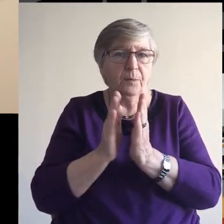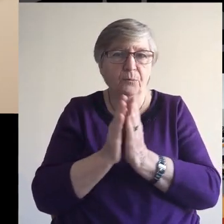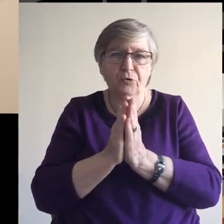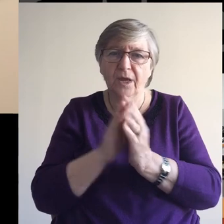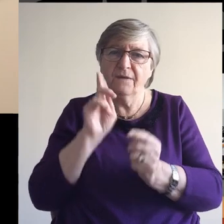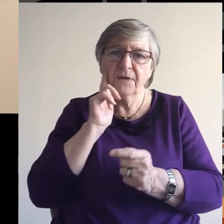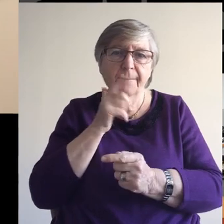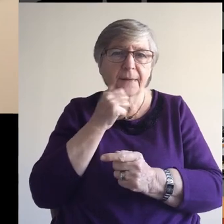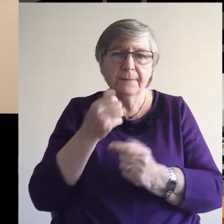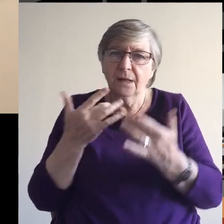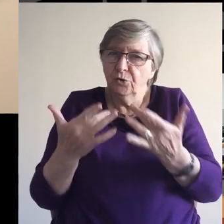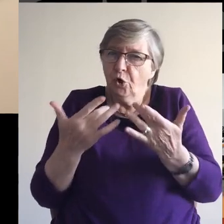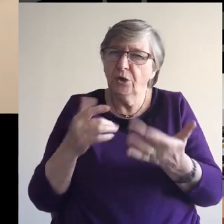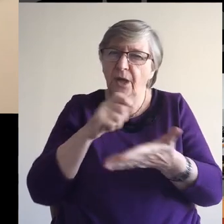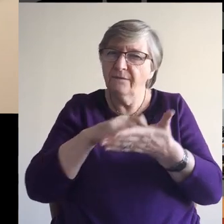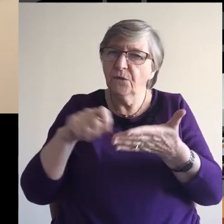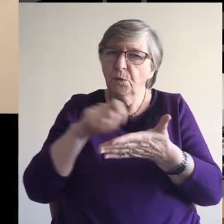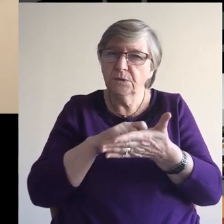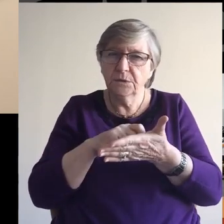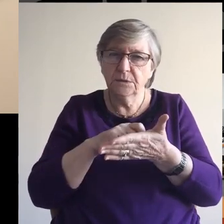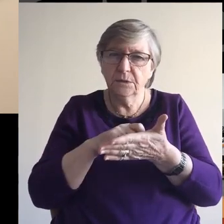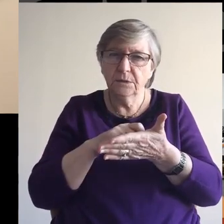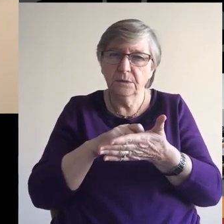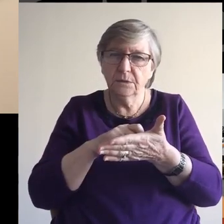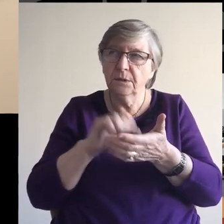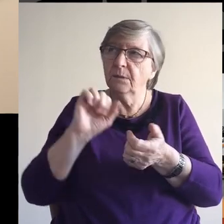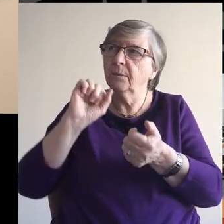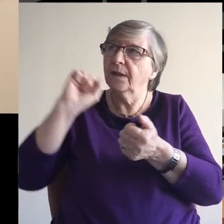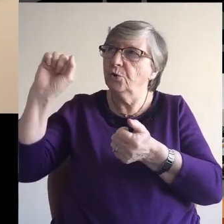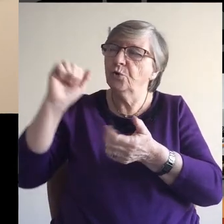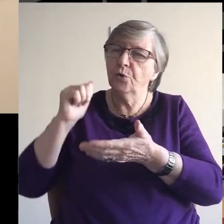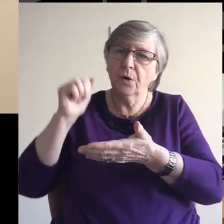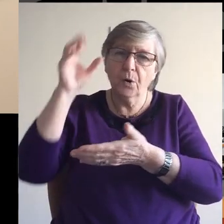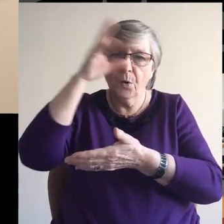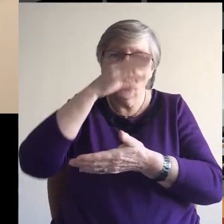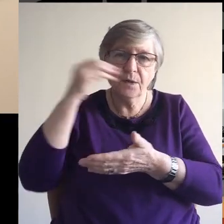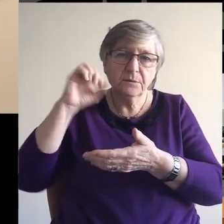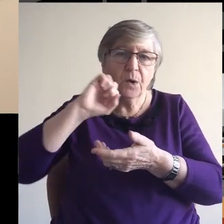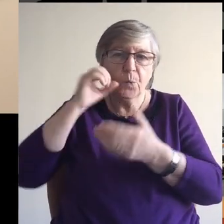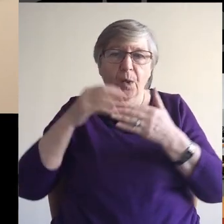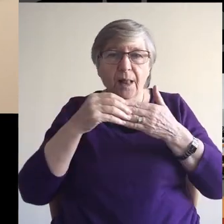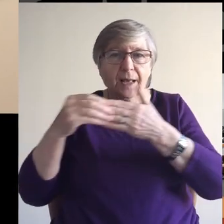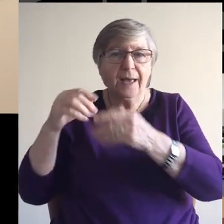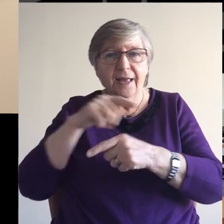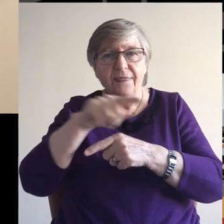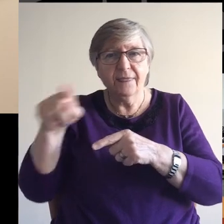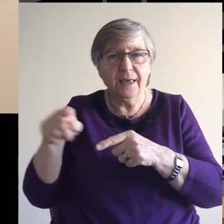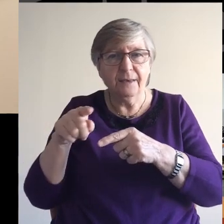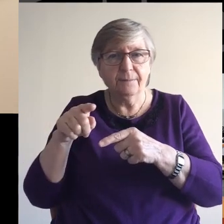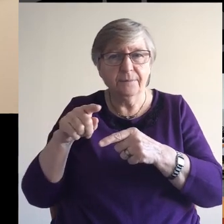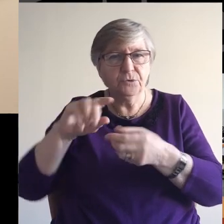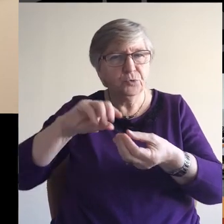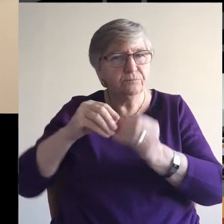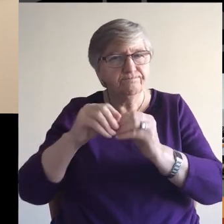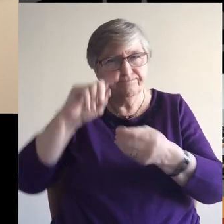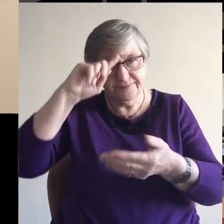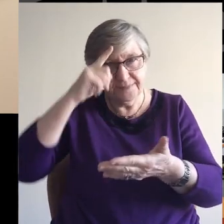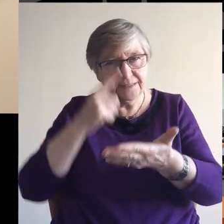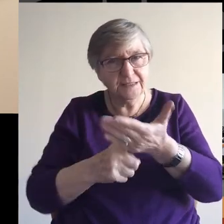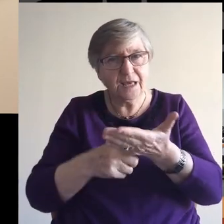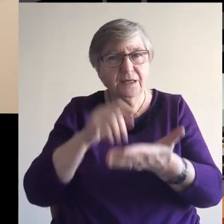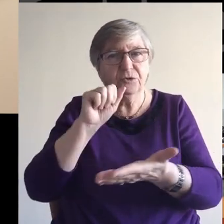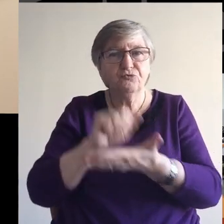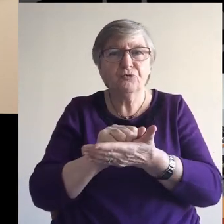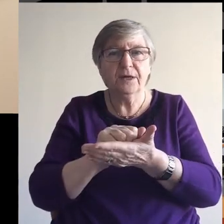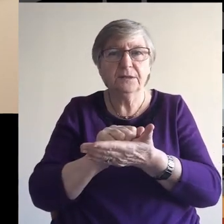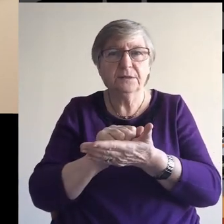folks who have not yet voted. We pray that your spirit would guide them to make the right decision. We